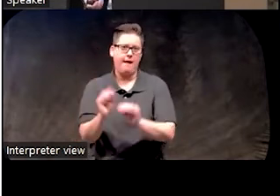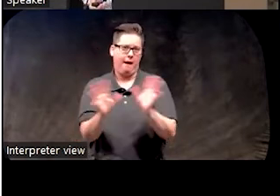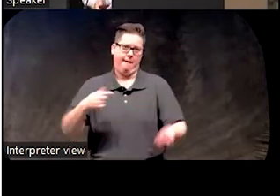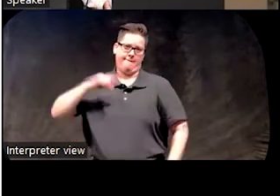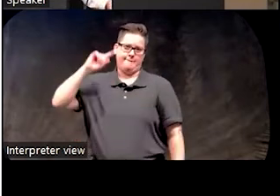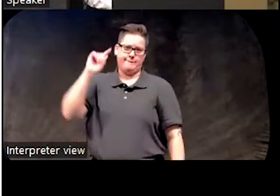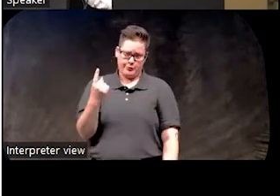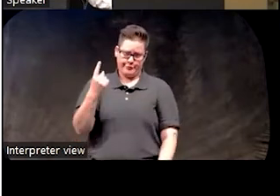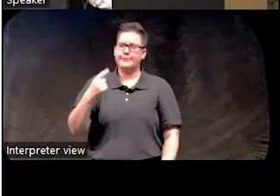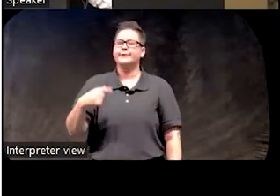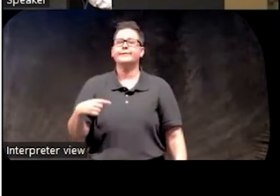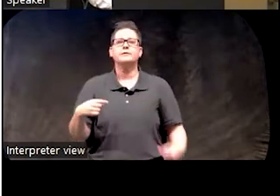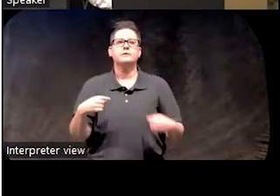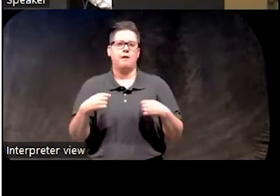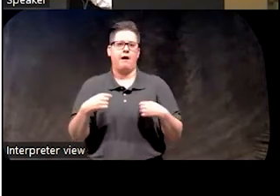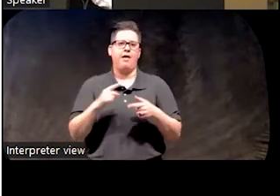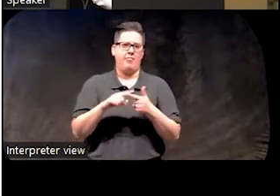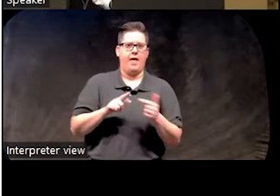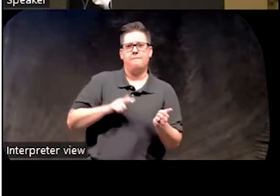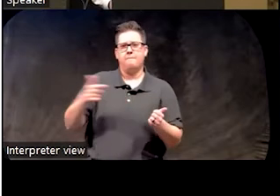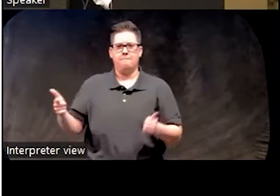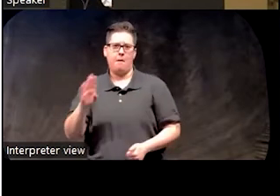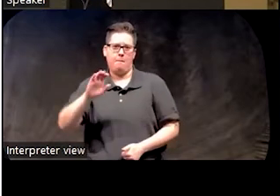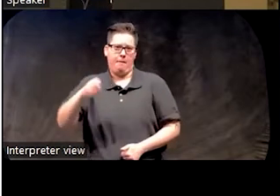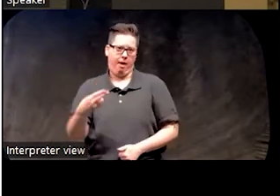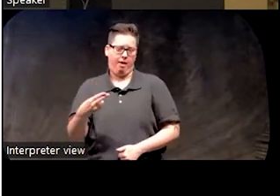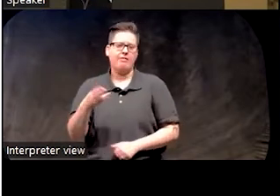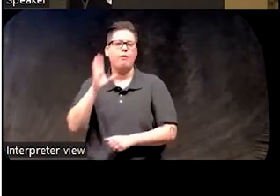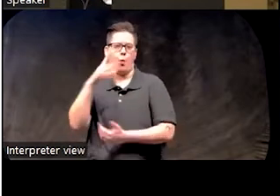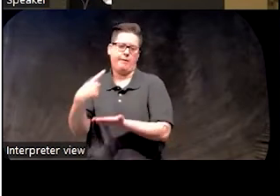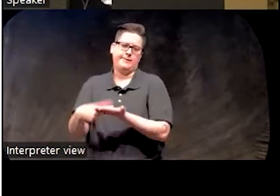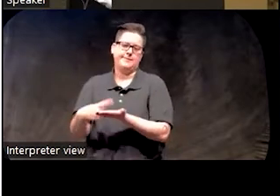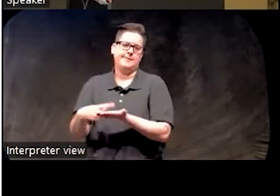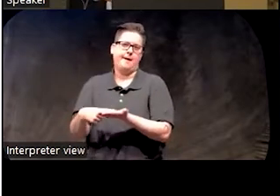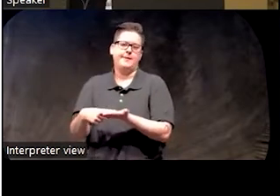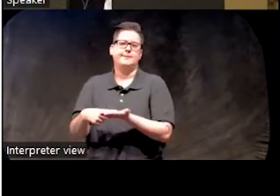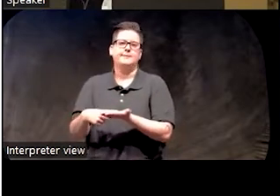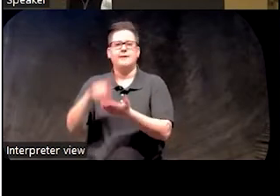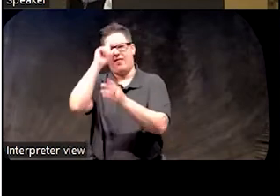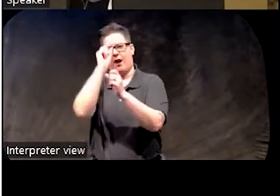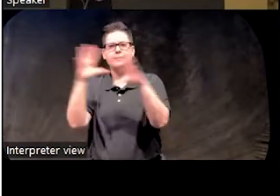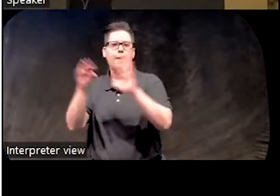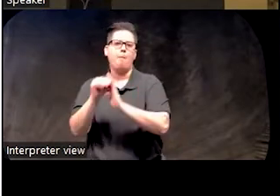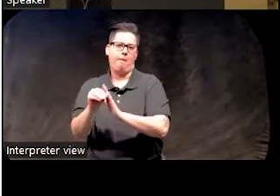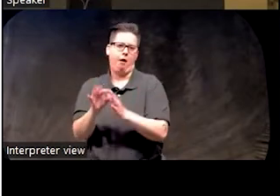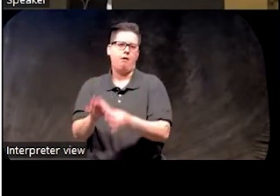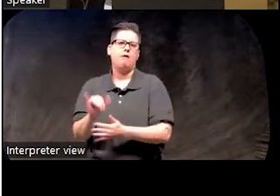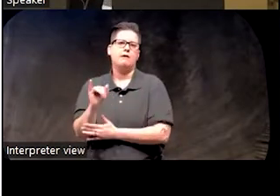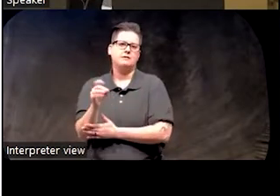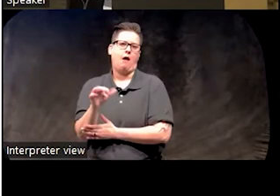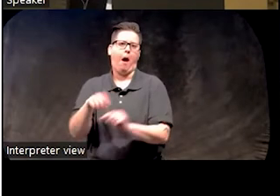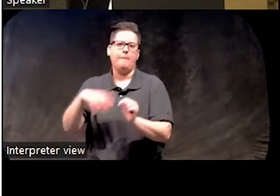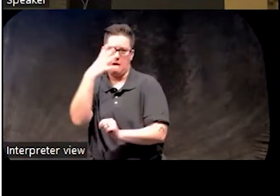Obviously, I'm going first. Then I'll be handing the mic over to Beth Ho to talk a little bit about conceptual models for insomnia